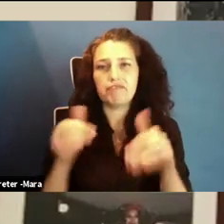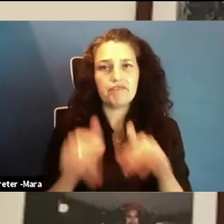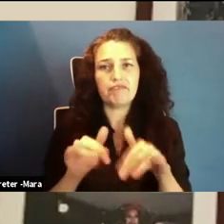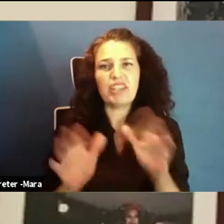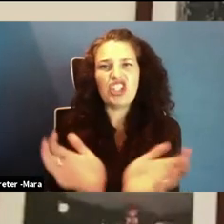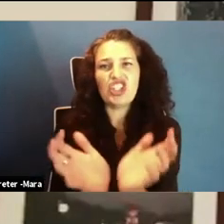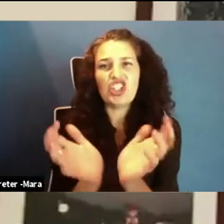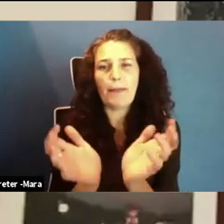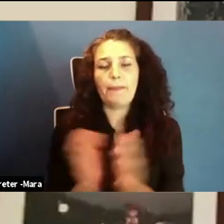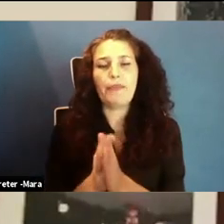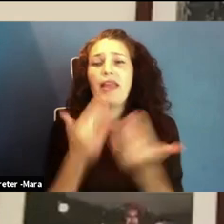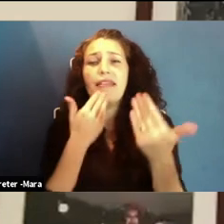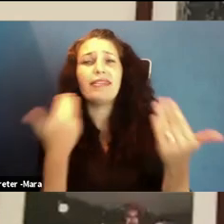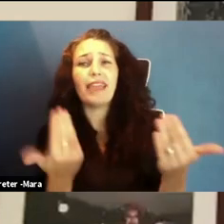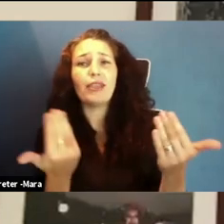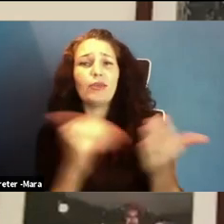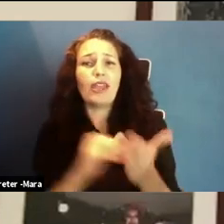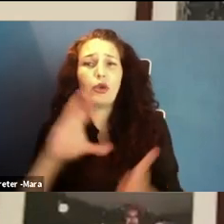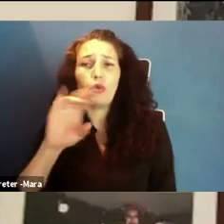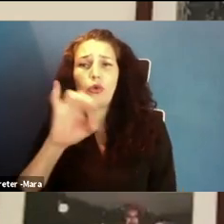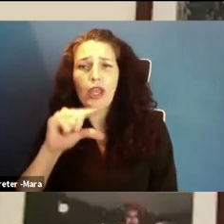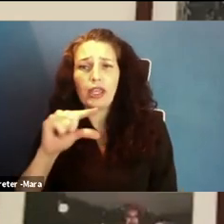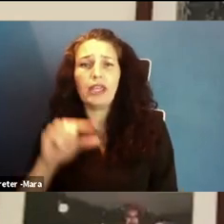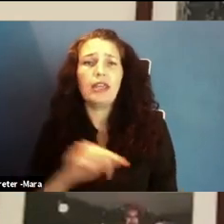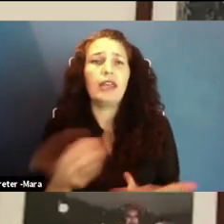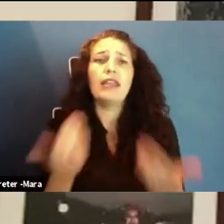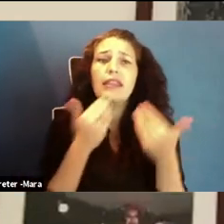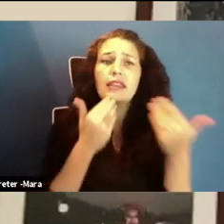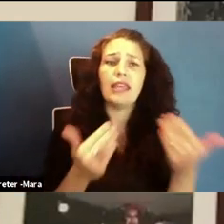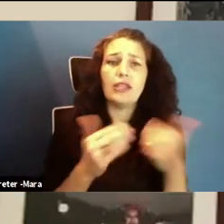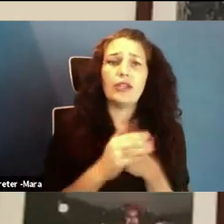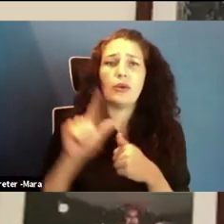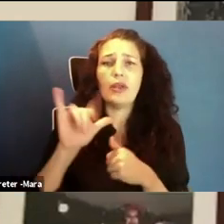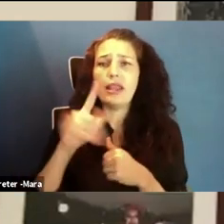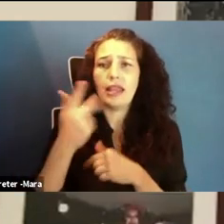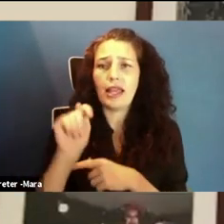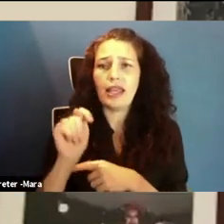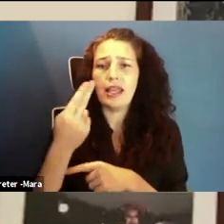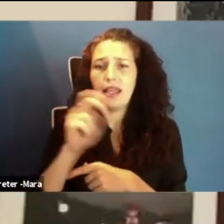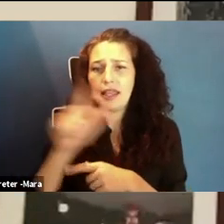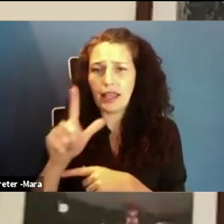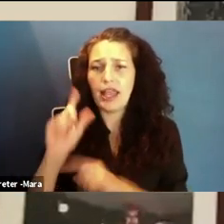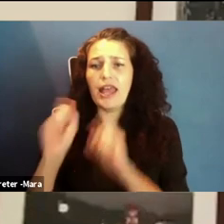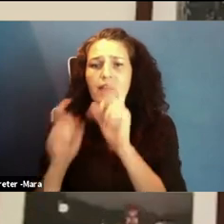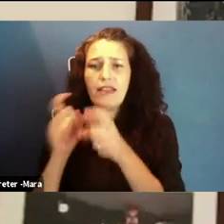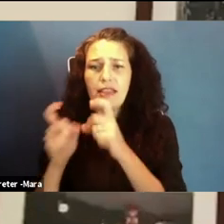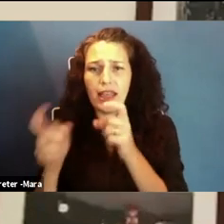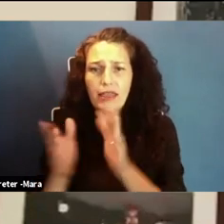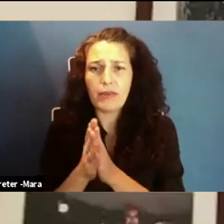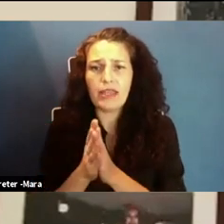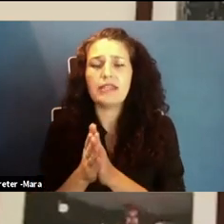Newmark. Thank you to Lida Hill and Lida Hill Philanthropies and their If Then Ambassadors, who are featured